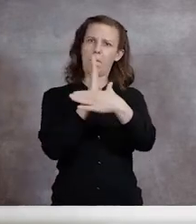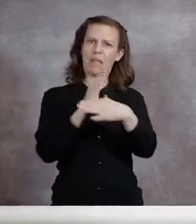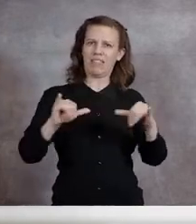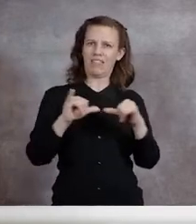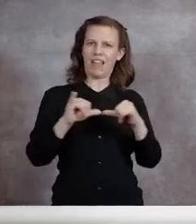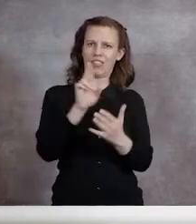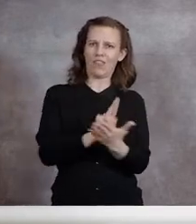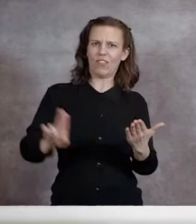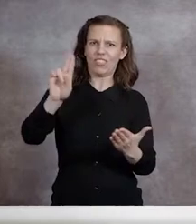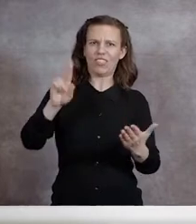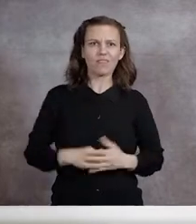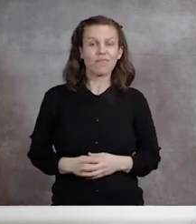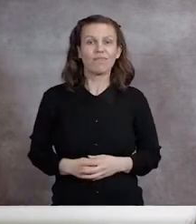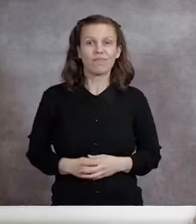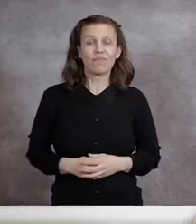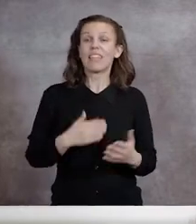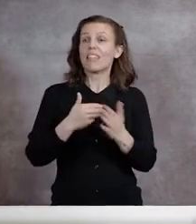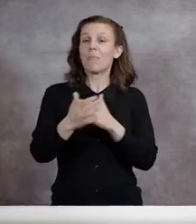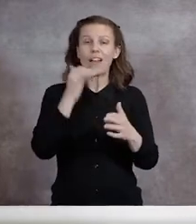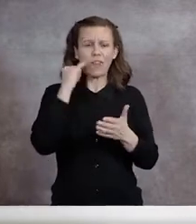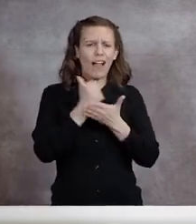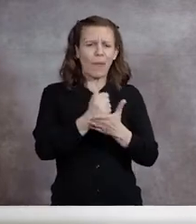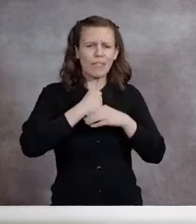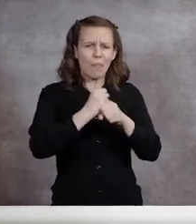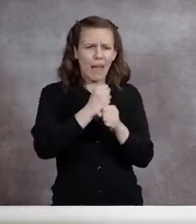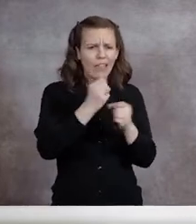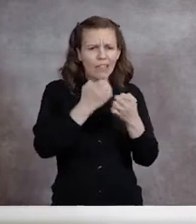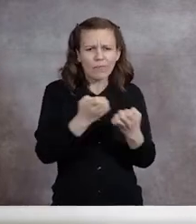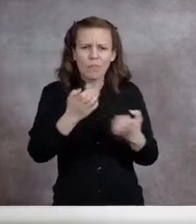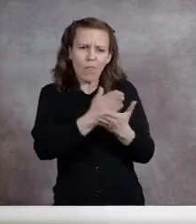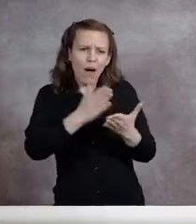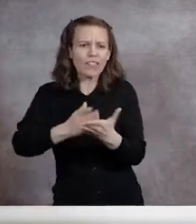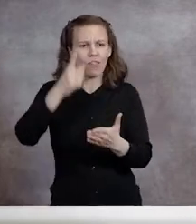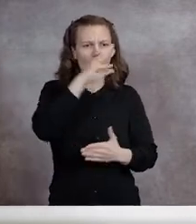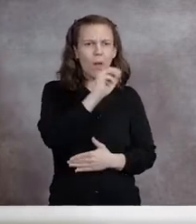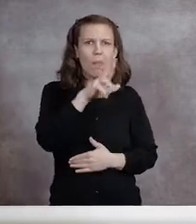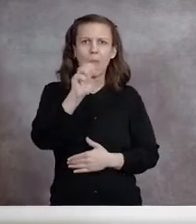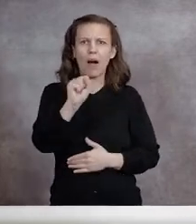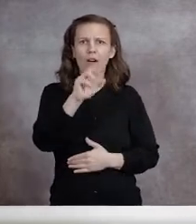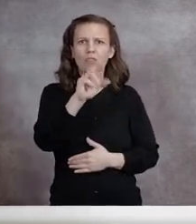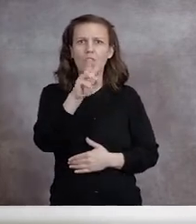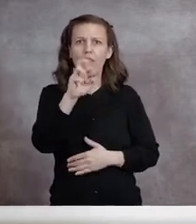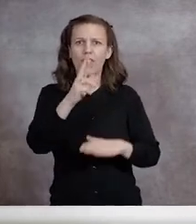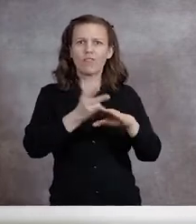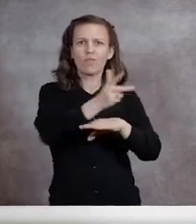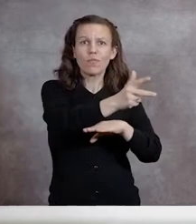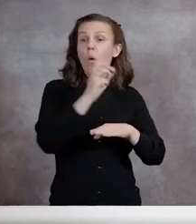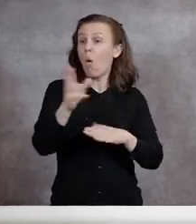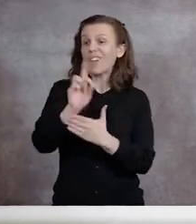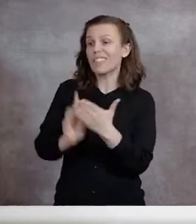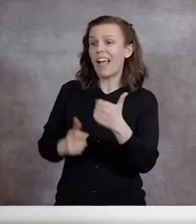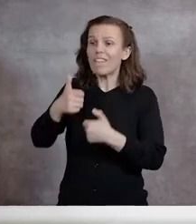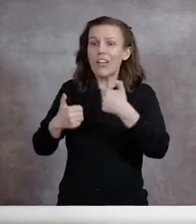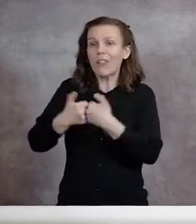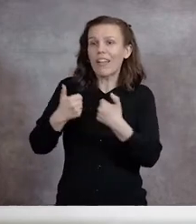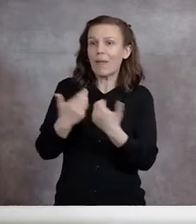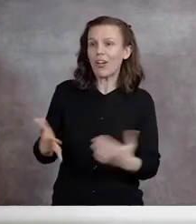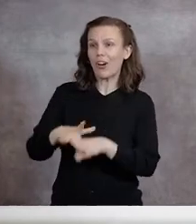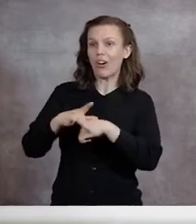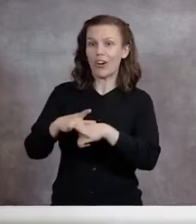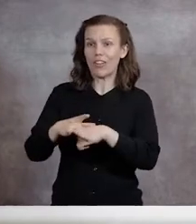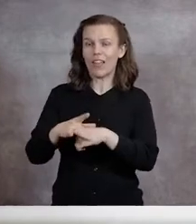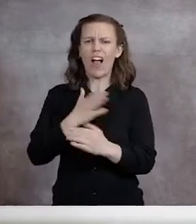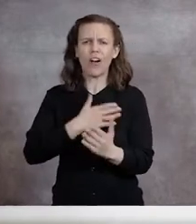Whether we're helping build parts for the Mars rover or designing video games on Earth, our students like our